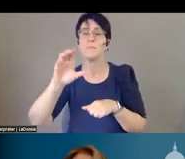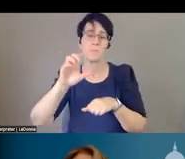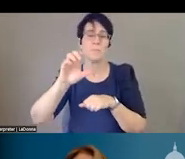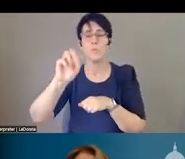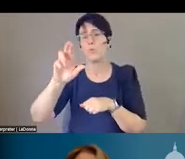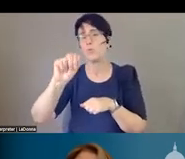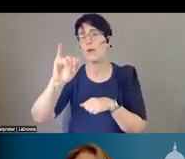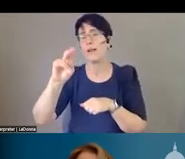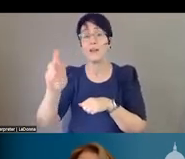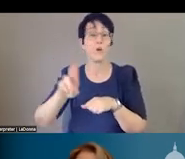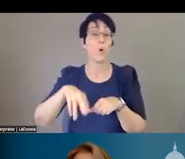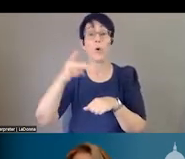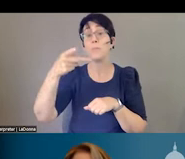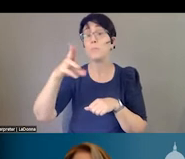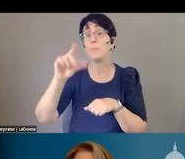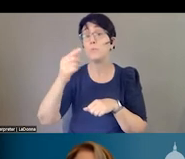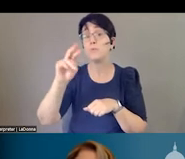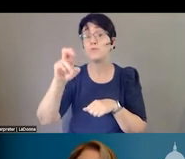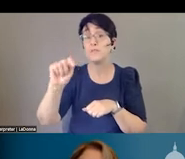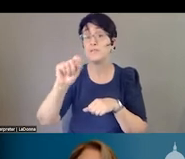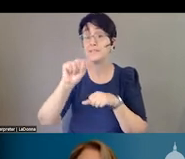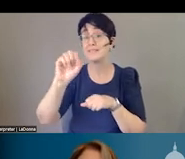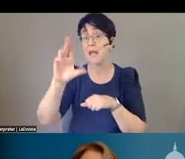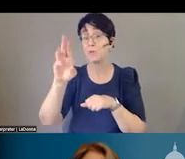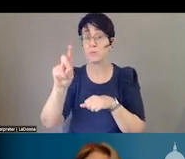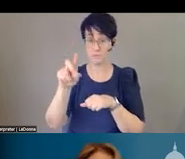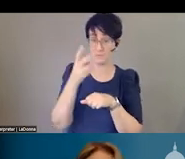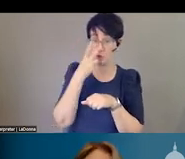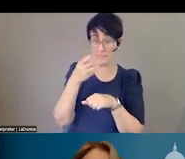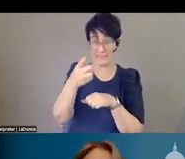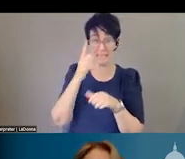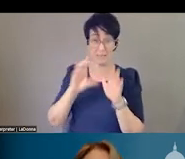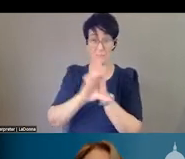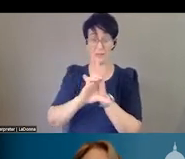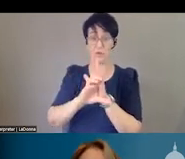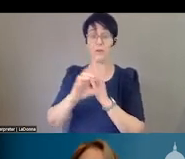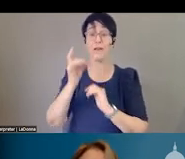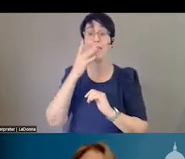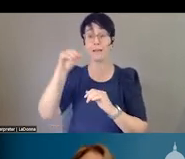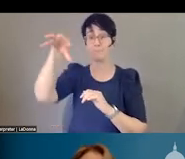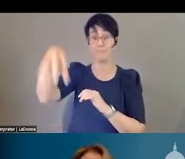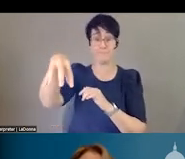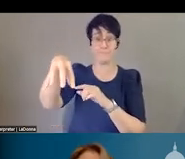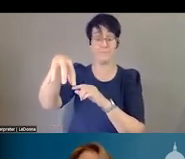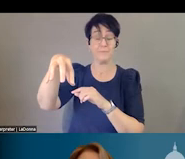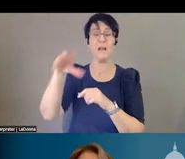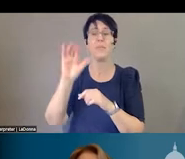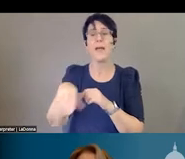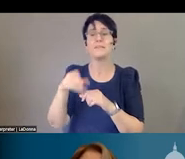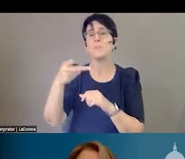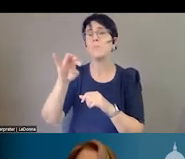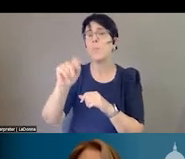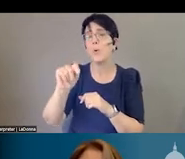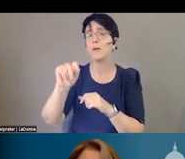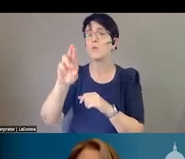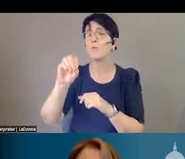house faces Mooray Island. And if you see that lighthouse on the screen, that is Point Robinson. And I see the other side of it. And